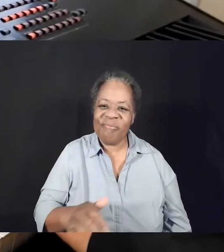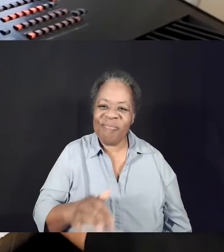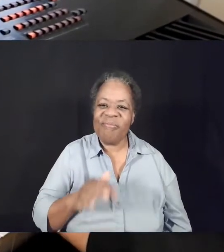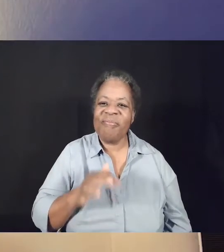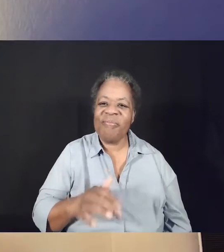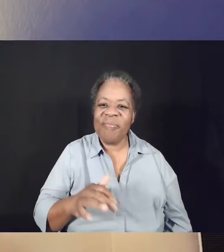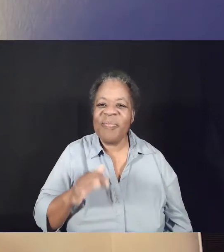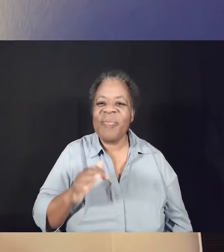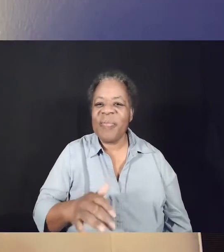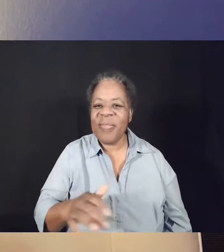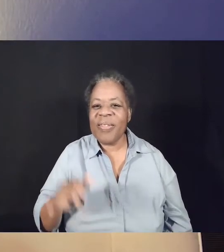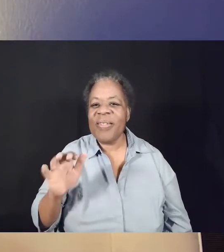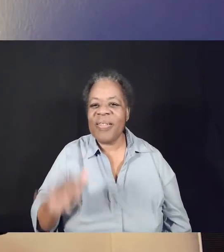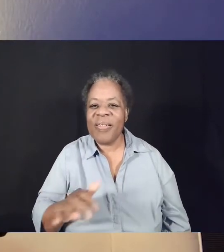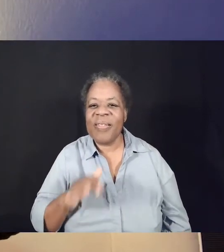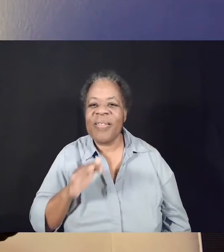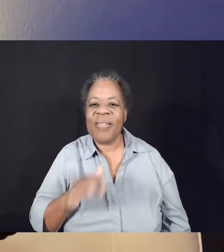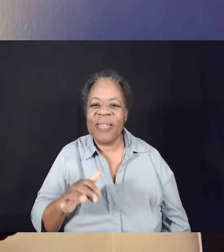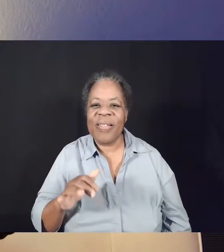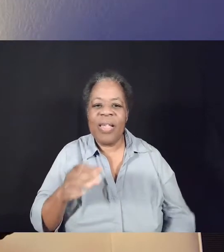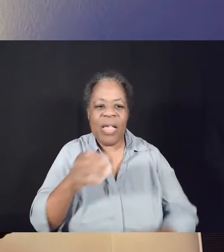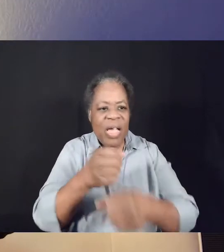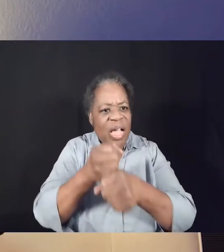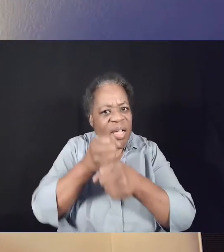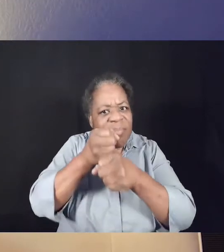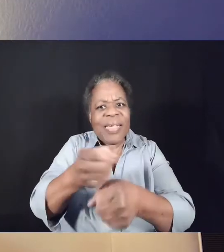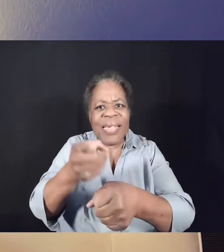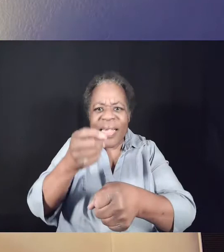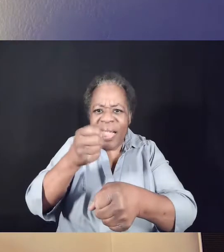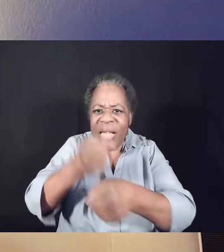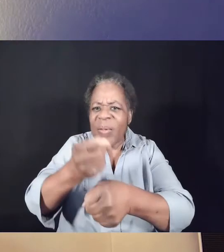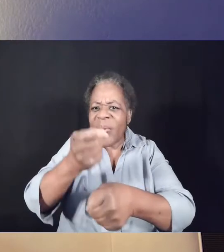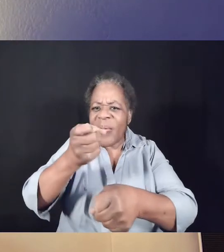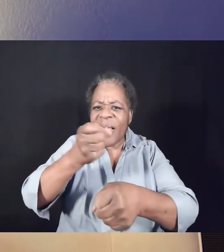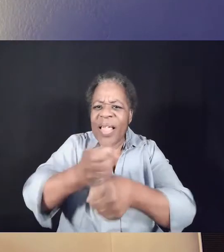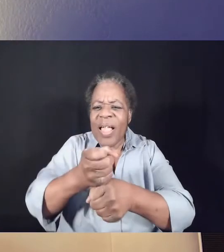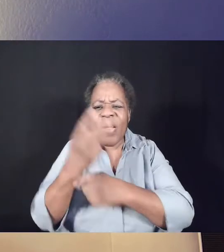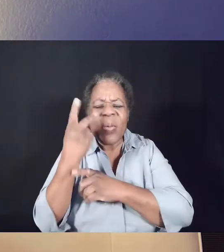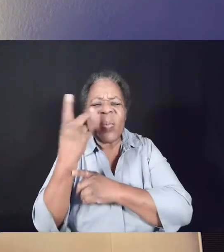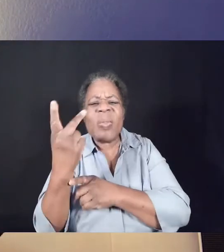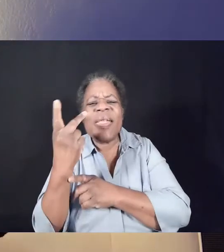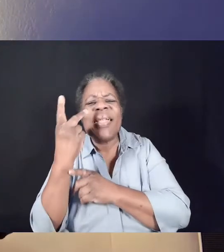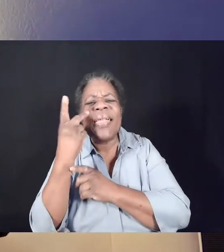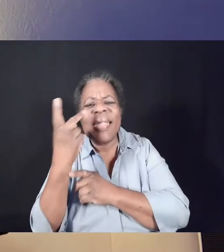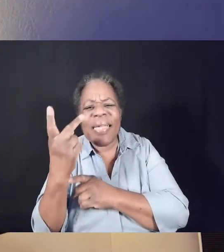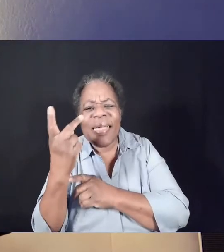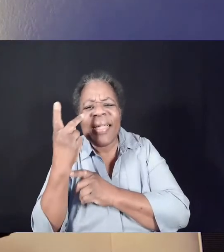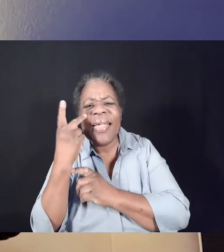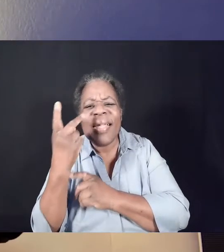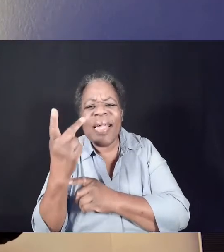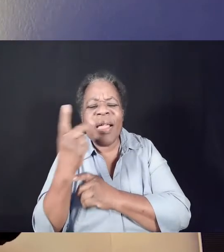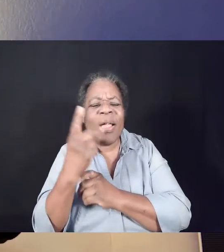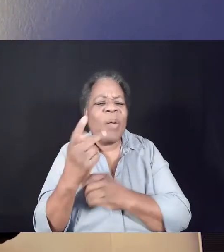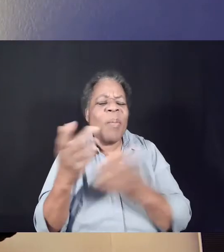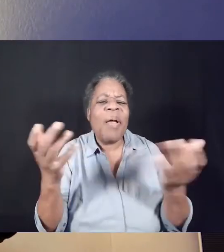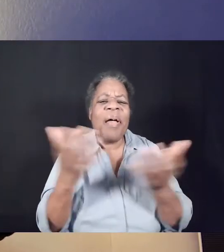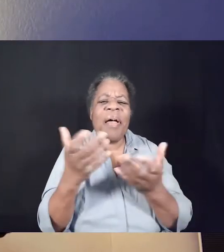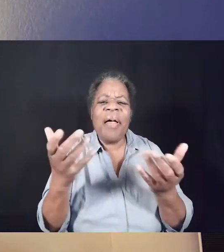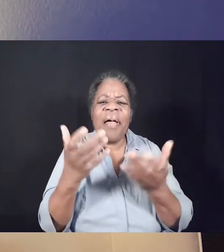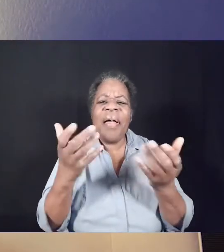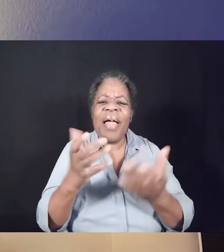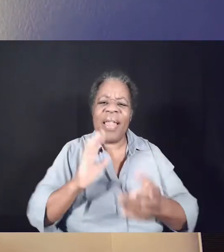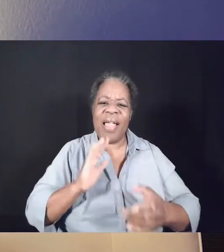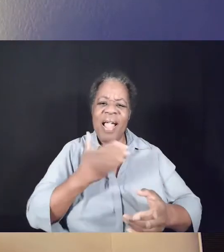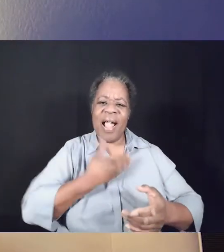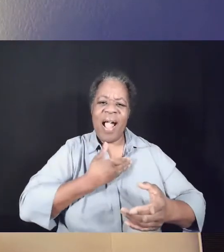And yes, for now we'll see the fruit our hands